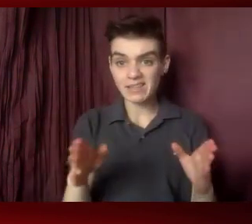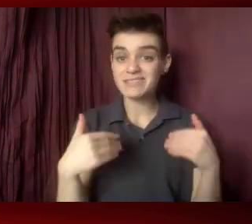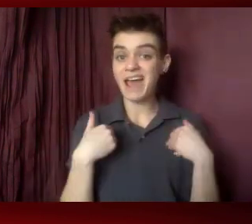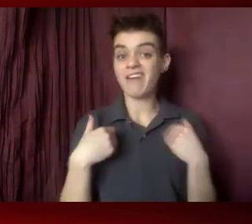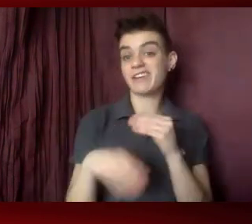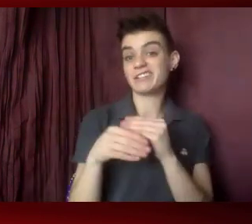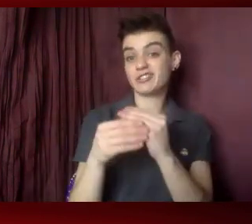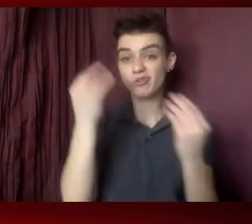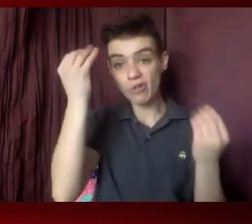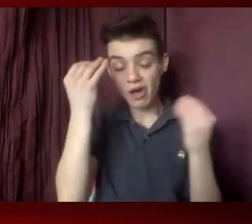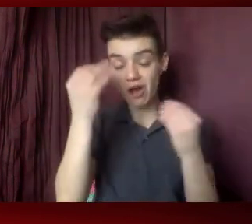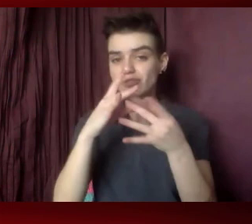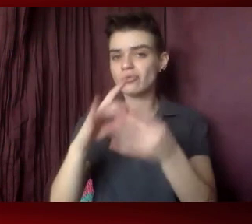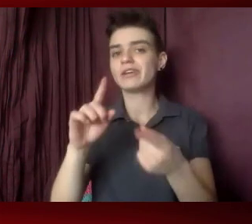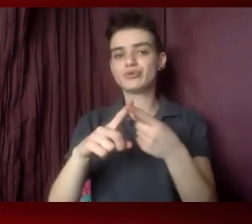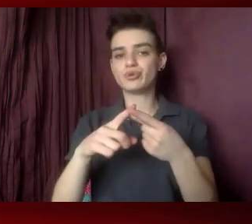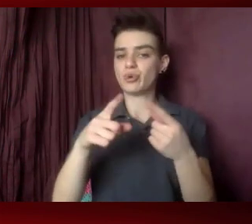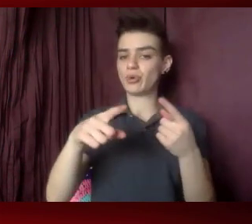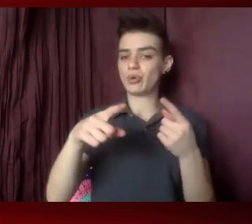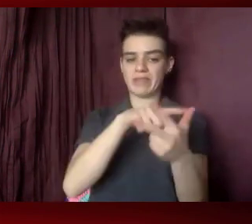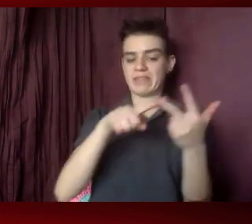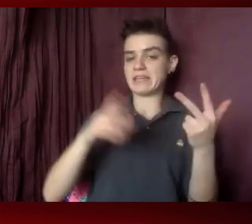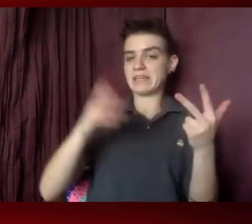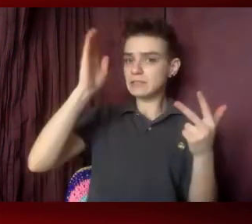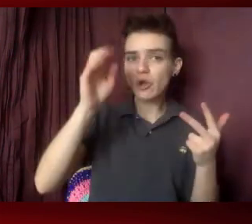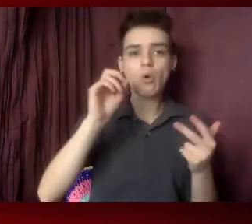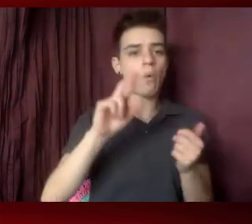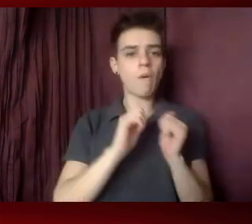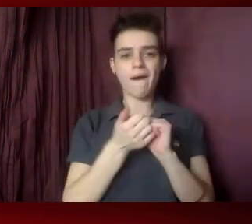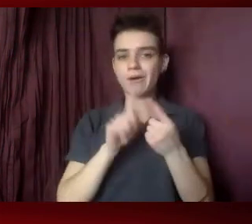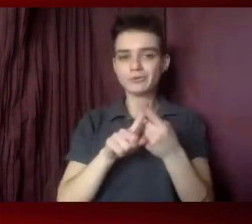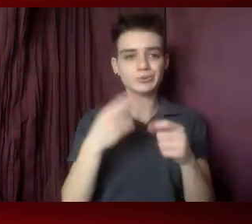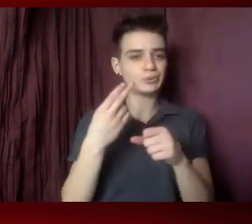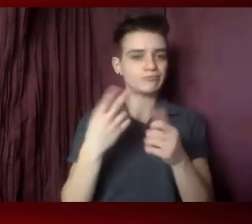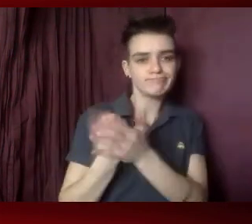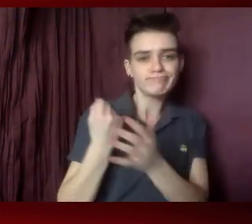to raise about the briefs or about how to reference the briefs in Wednesday's visits.